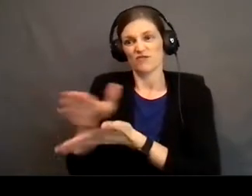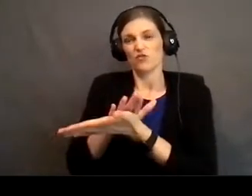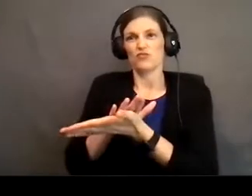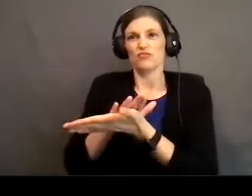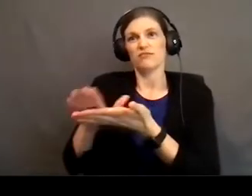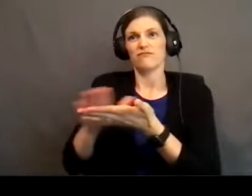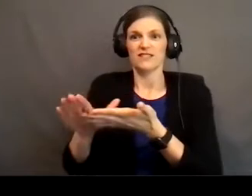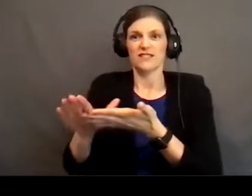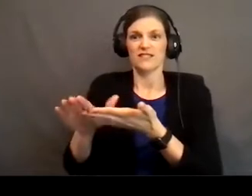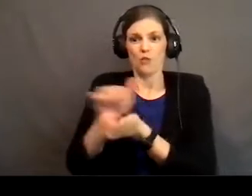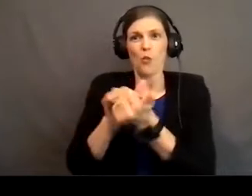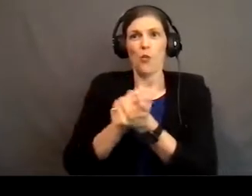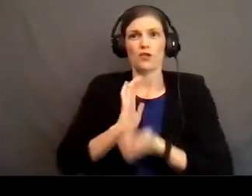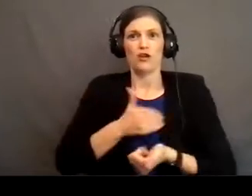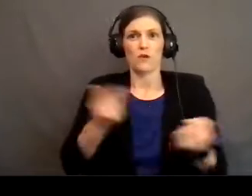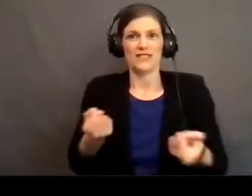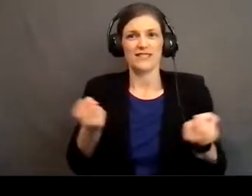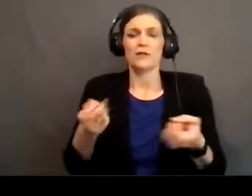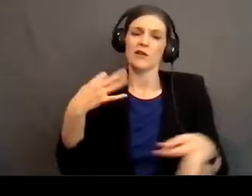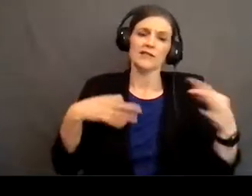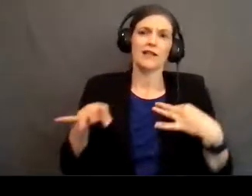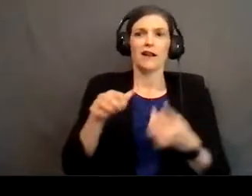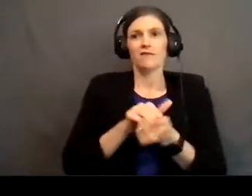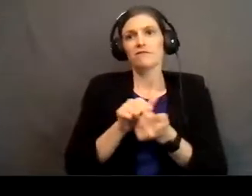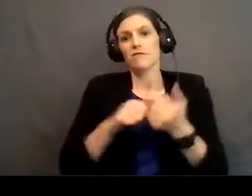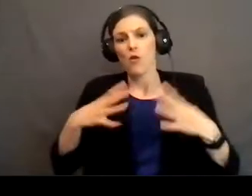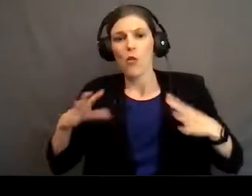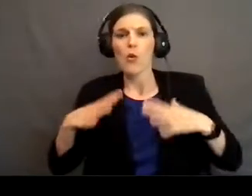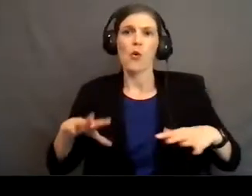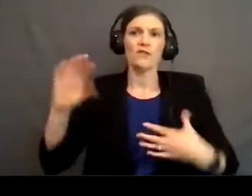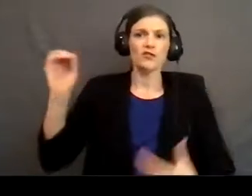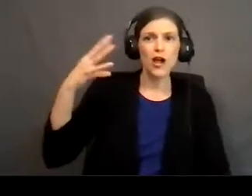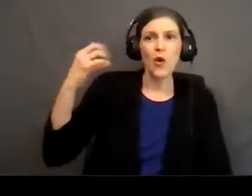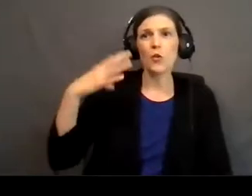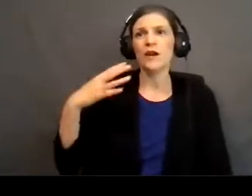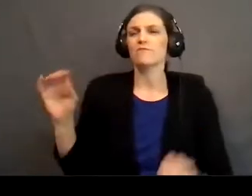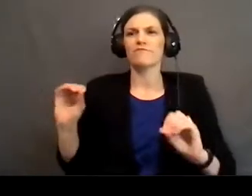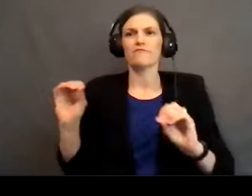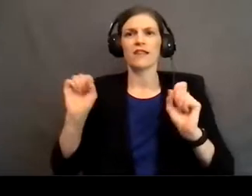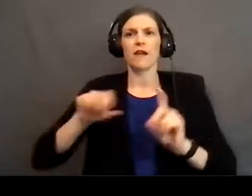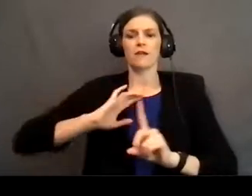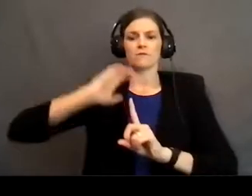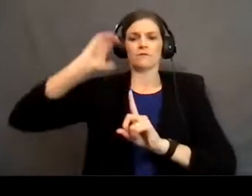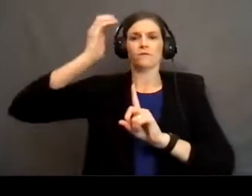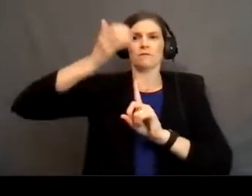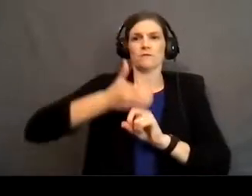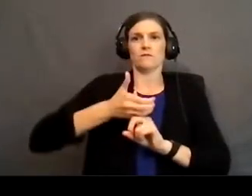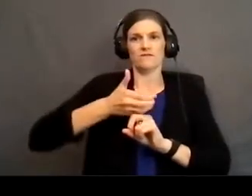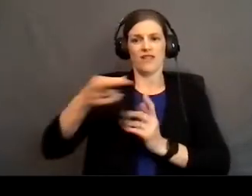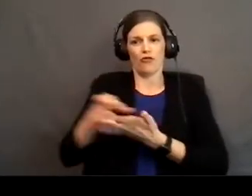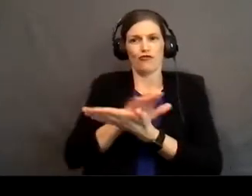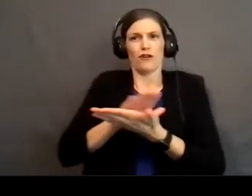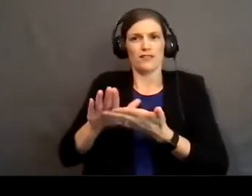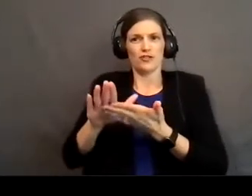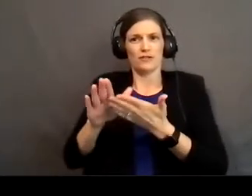than washing our clothes, rather than taking a shower, we are able to clothe ourselves in the righteousness